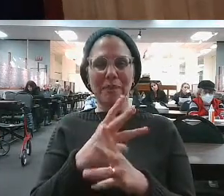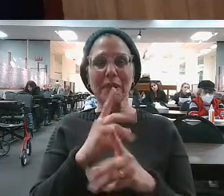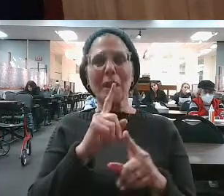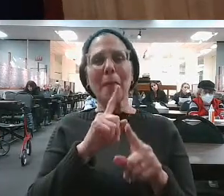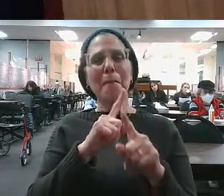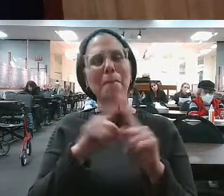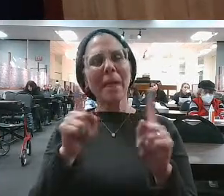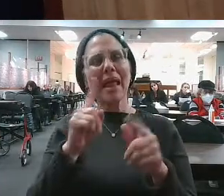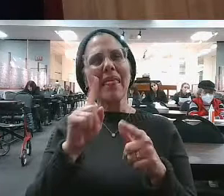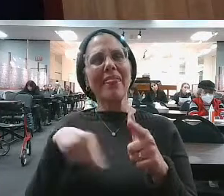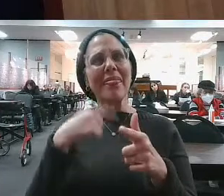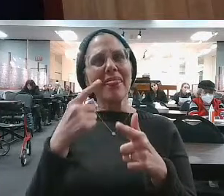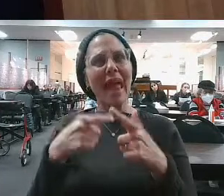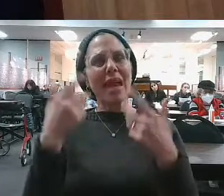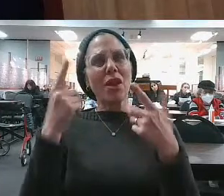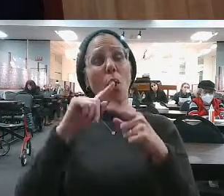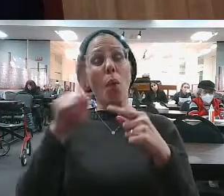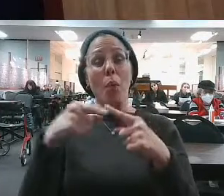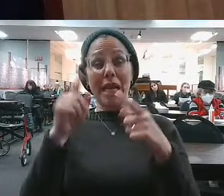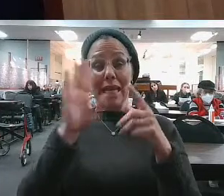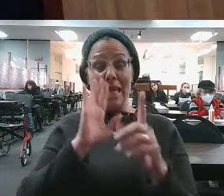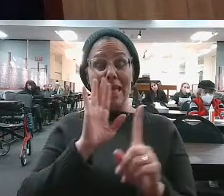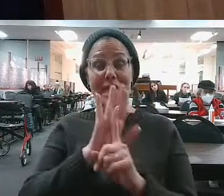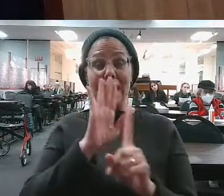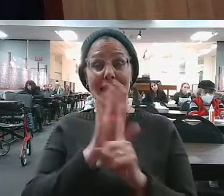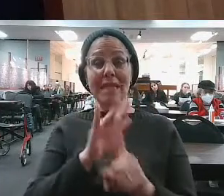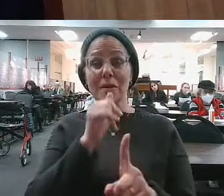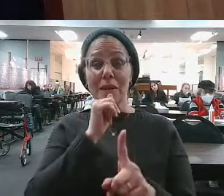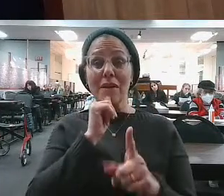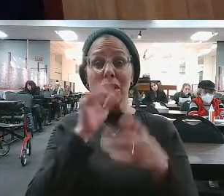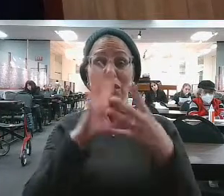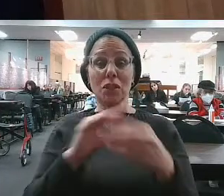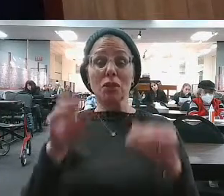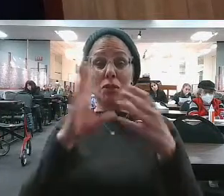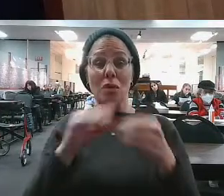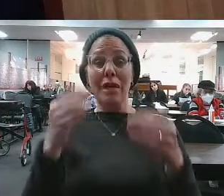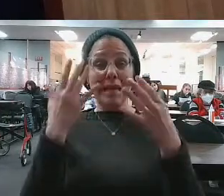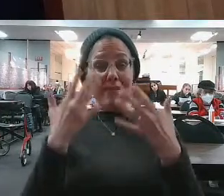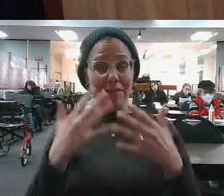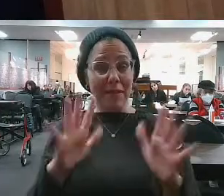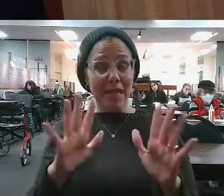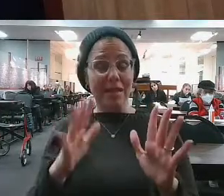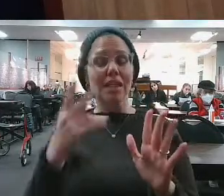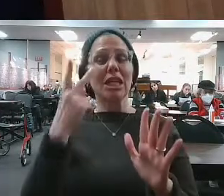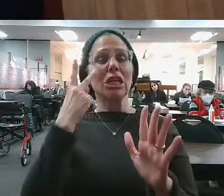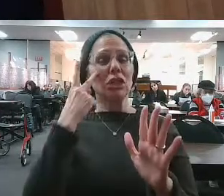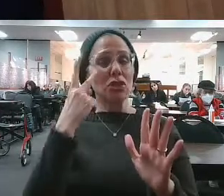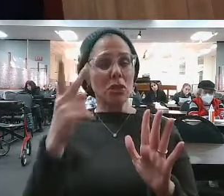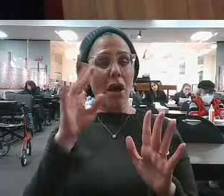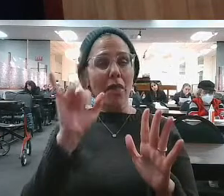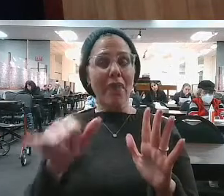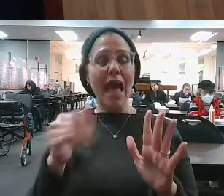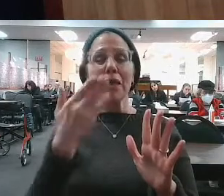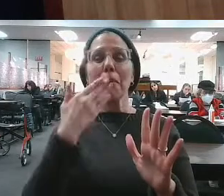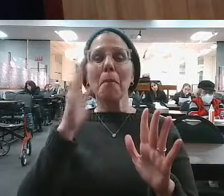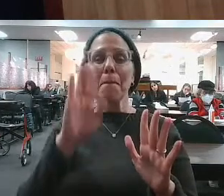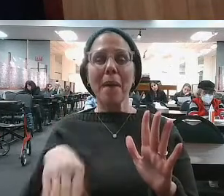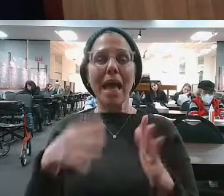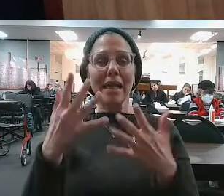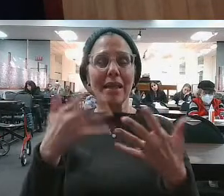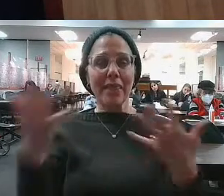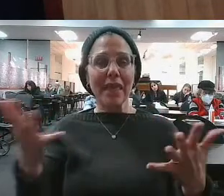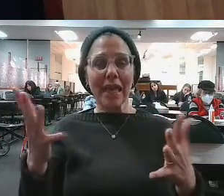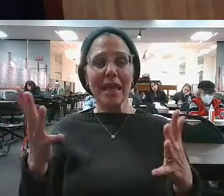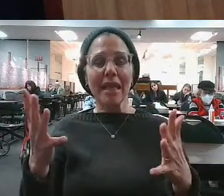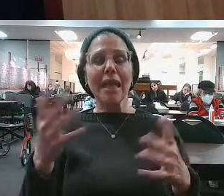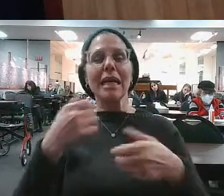It's the very thing I thought was bad. It's the very thing that I thought had no purpose that saved my life. And as a result, what